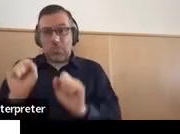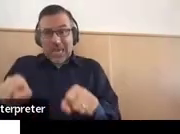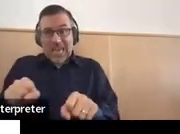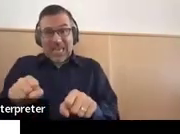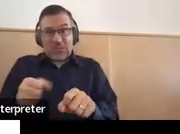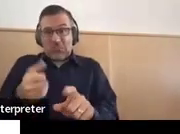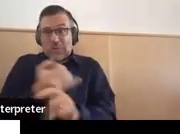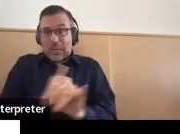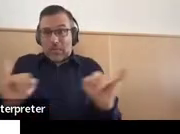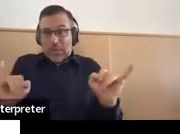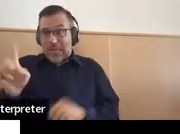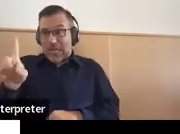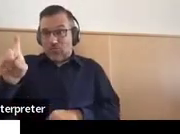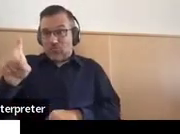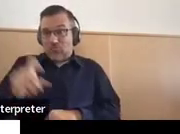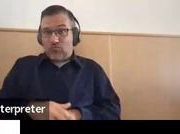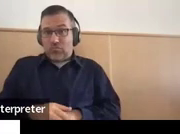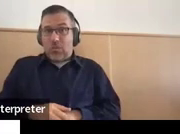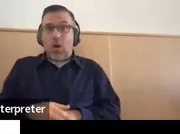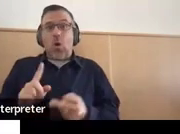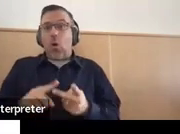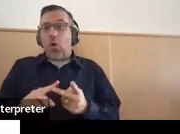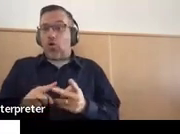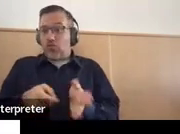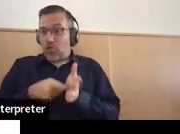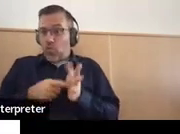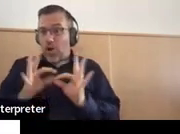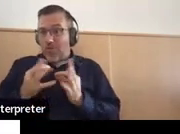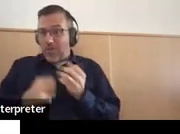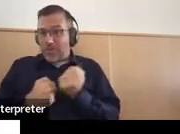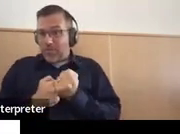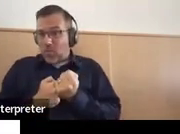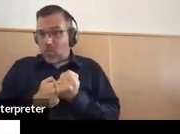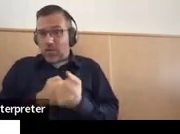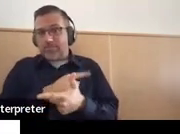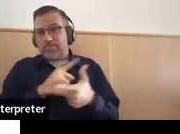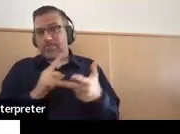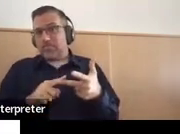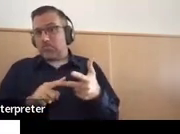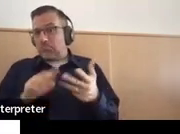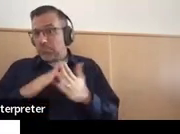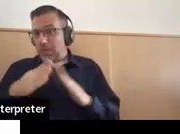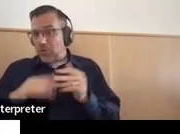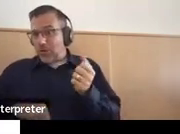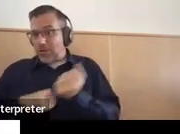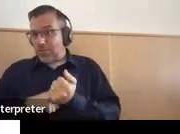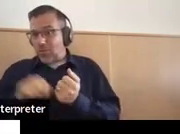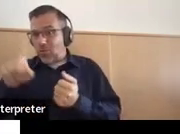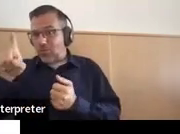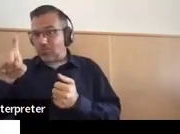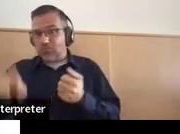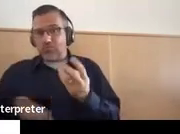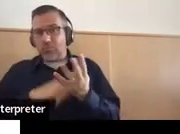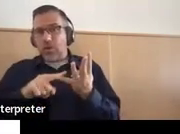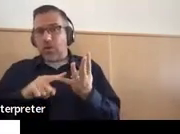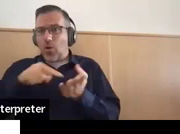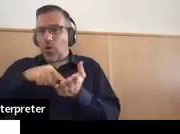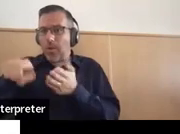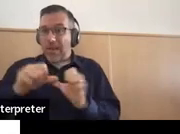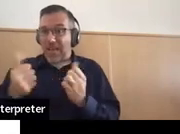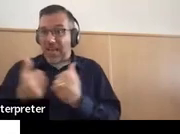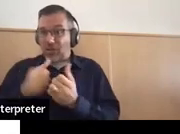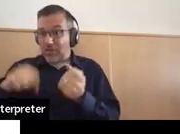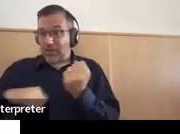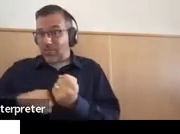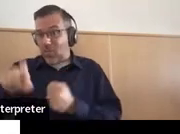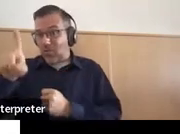Are they going to need family support? Are they going to need community support or paid agency support?